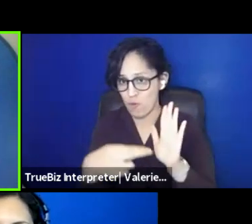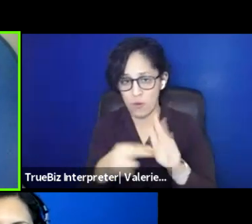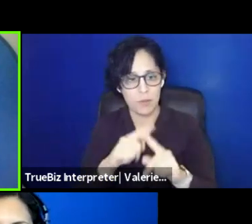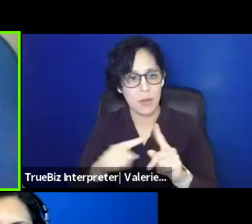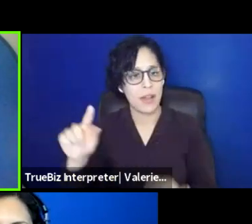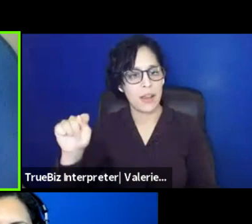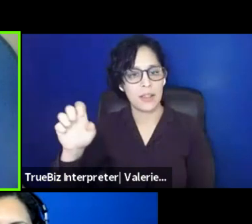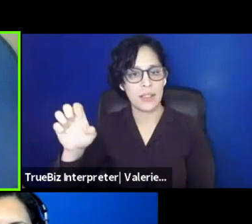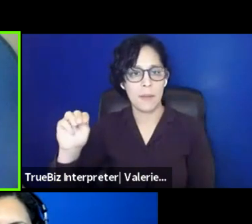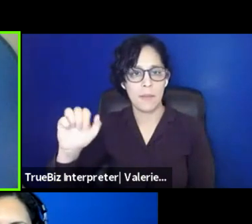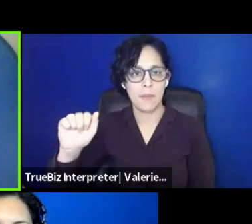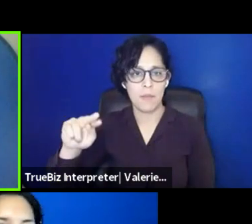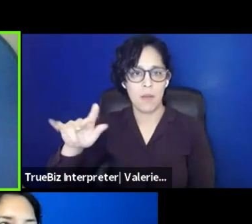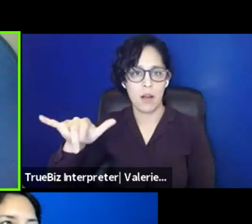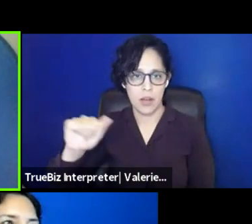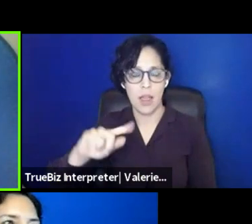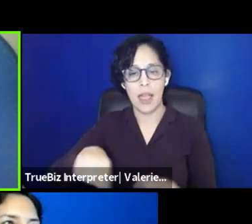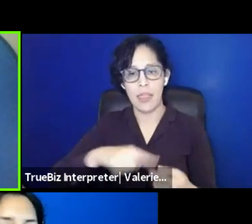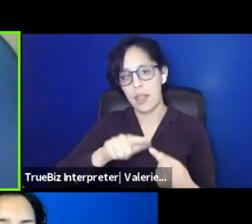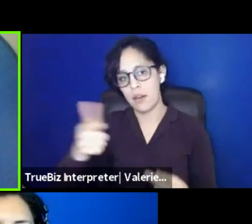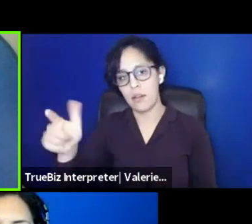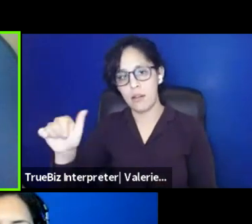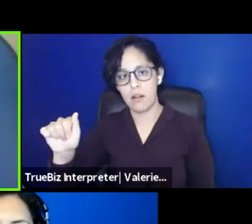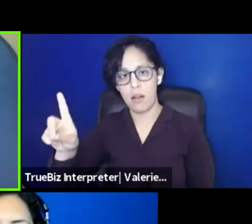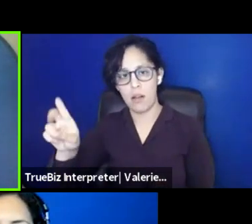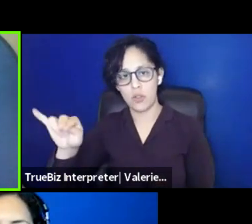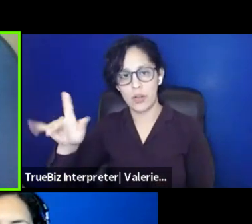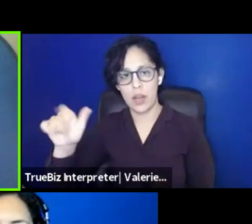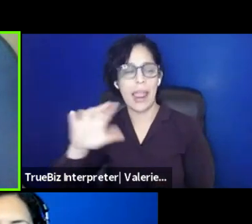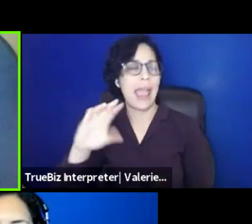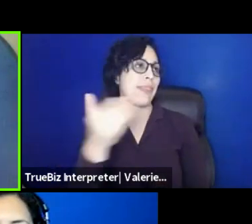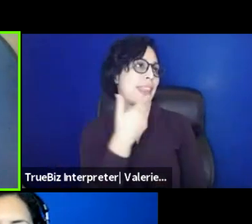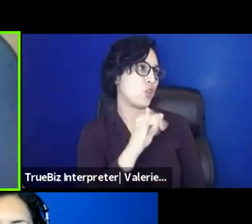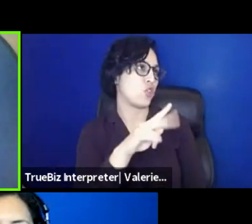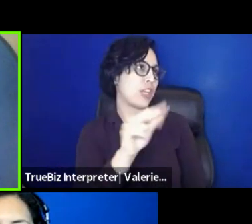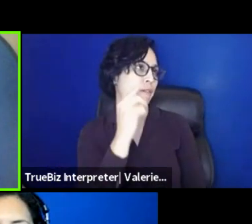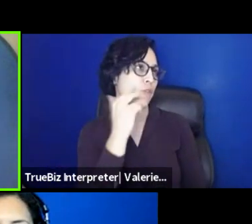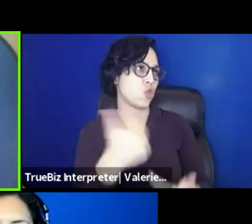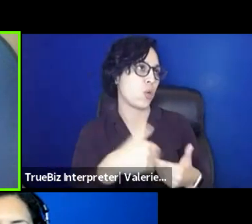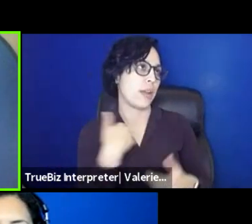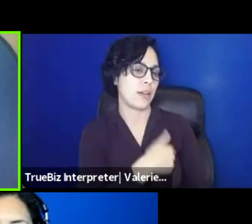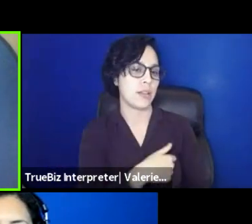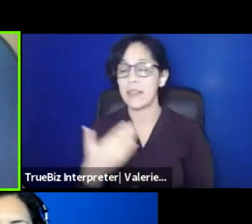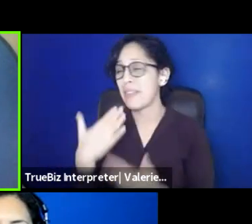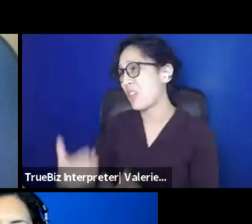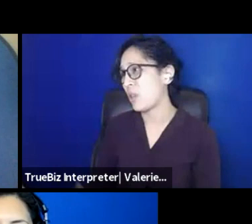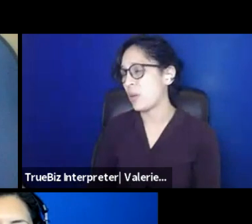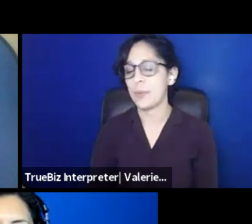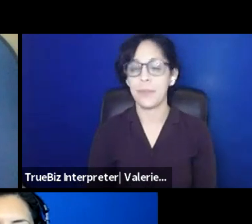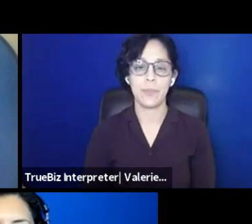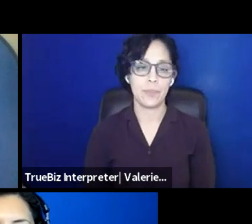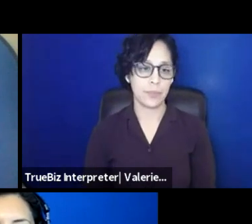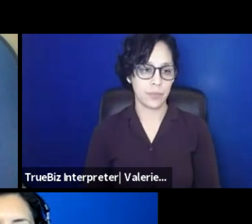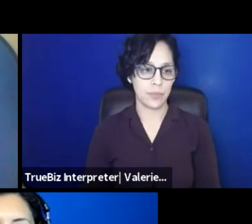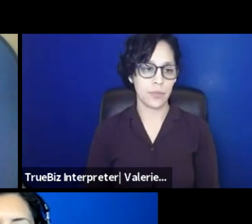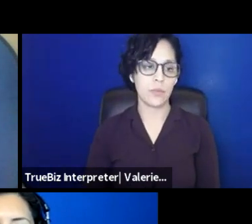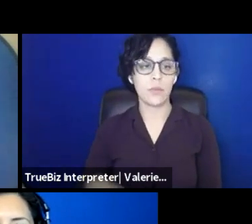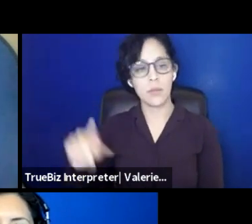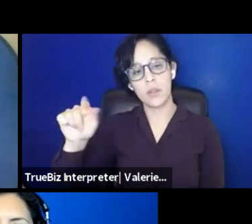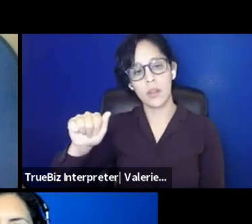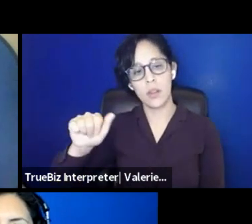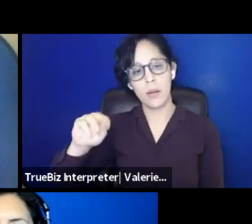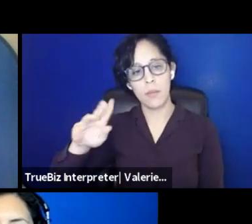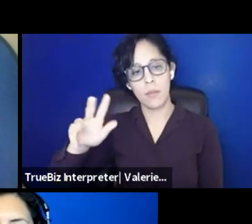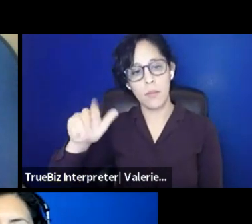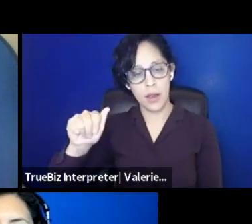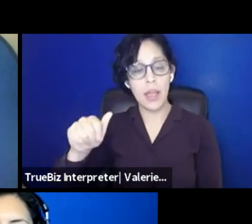and then Adriana and thank you, Jenna, so much for joining us and everyone in this space. Thank you. Um, yes. Thank you to Jenna. Thank you to